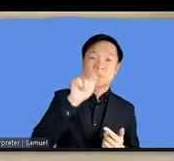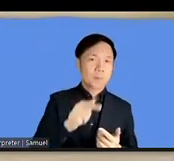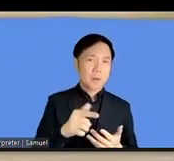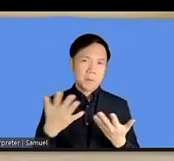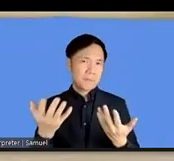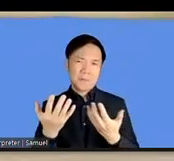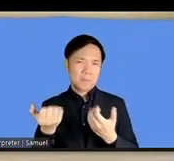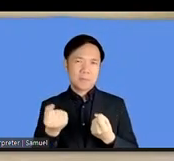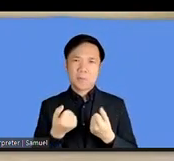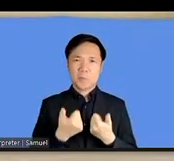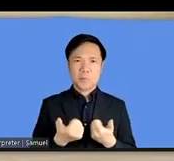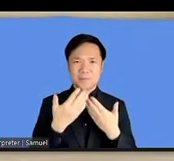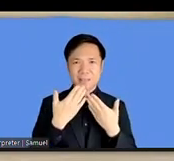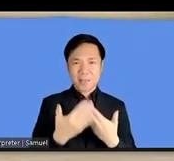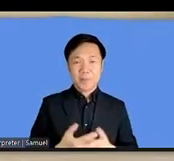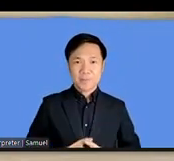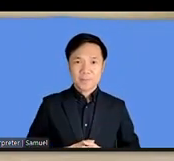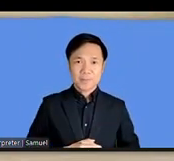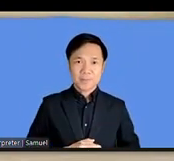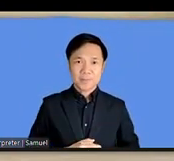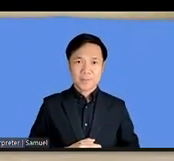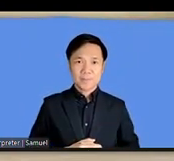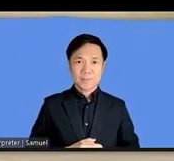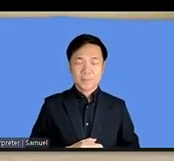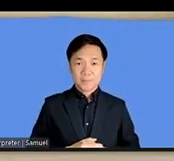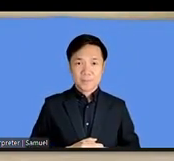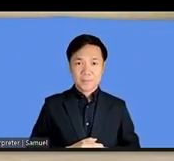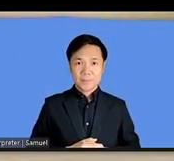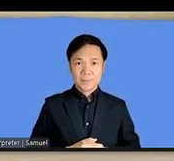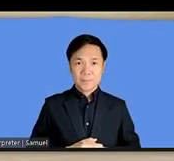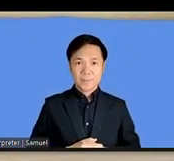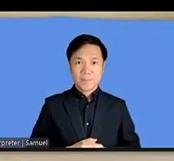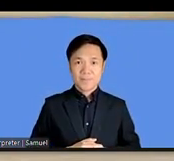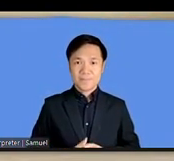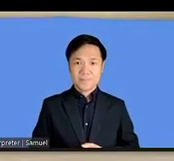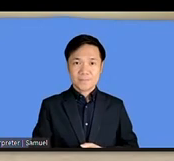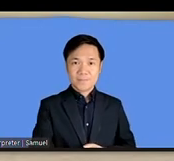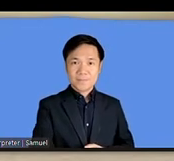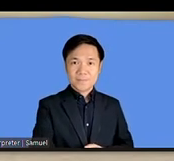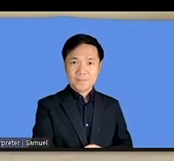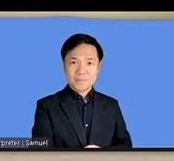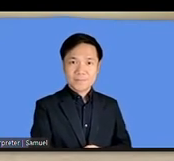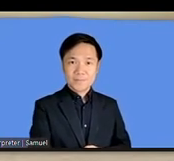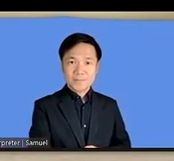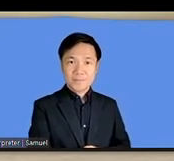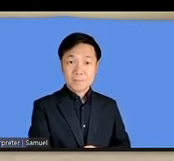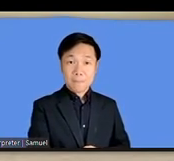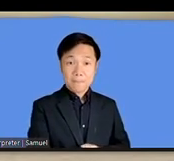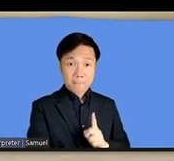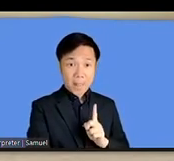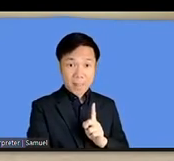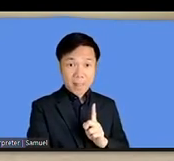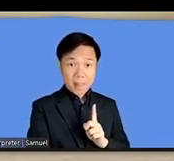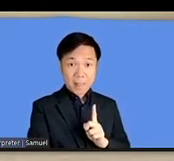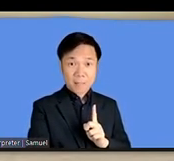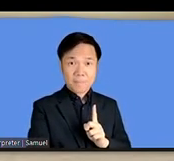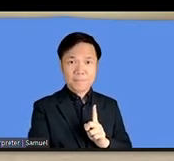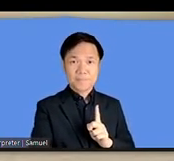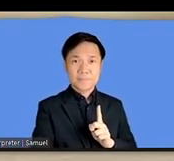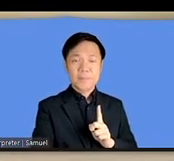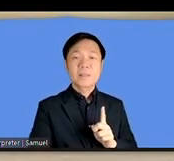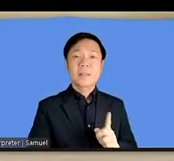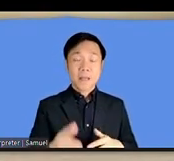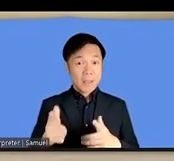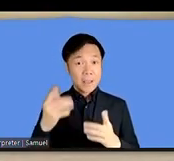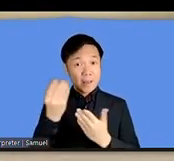but what what and where the the program was lacking was the information about the